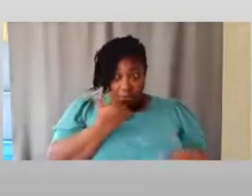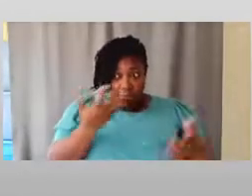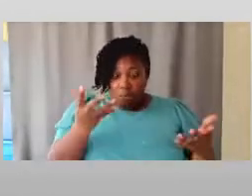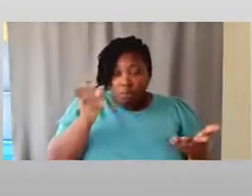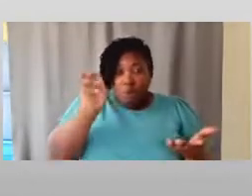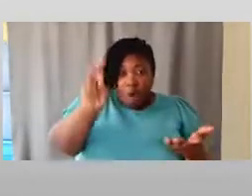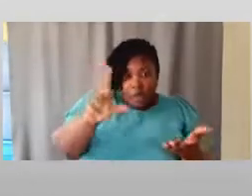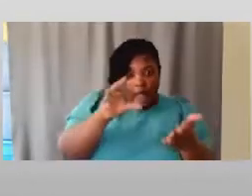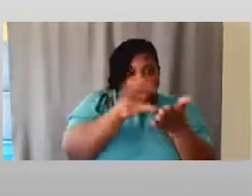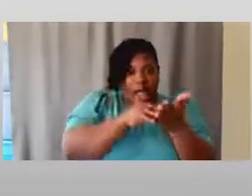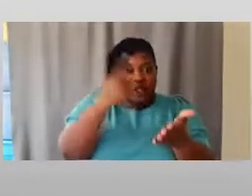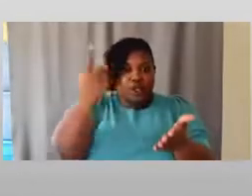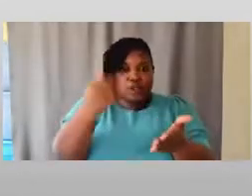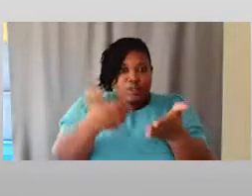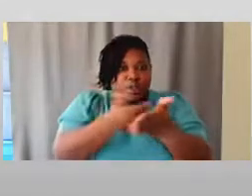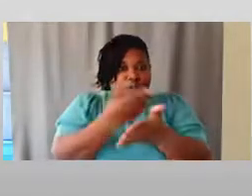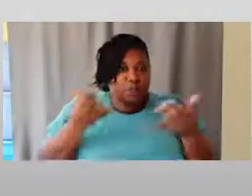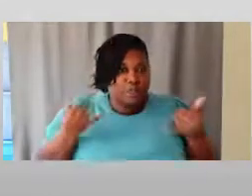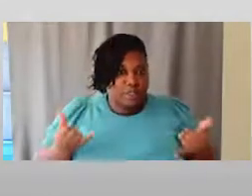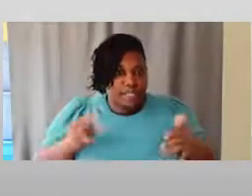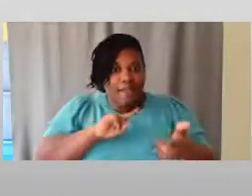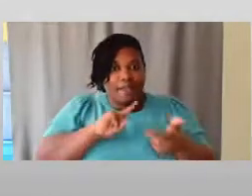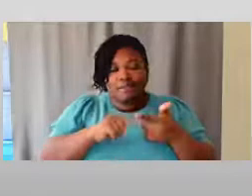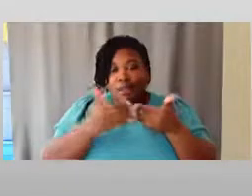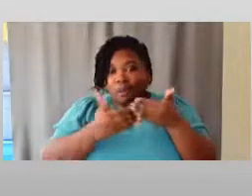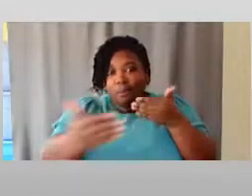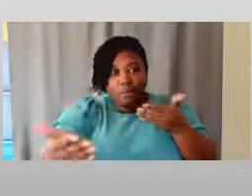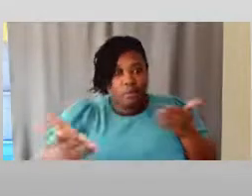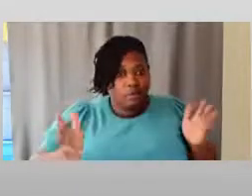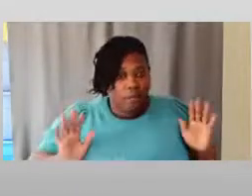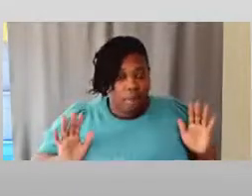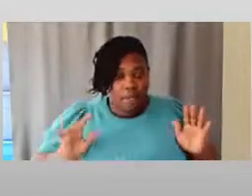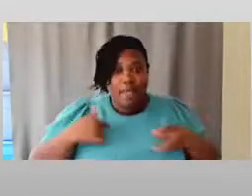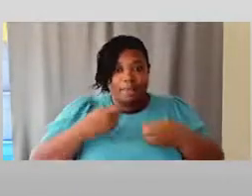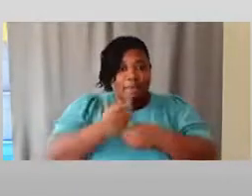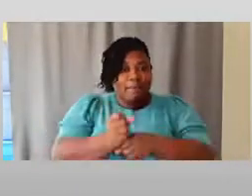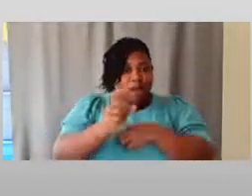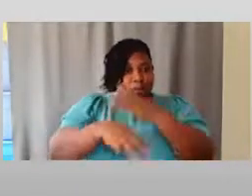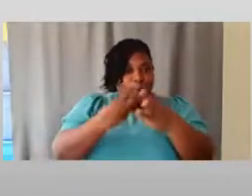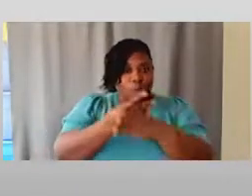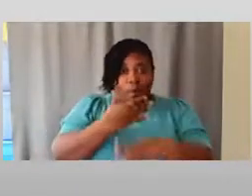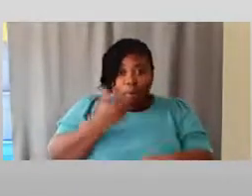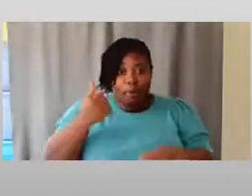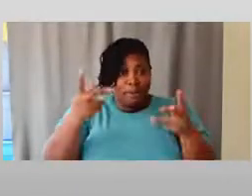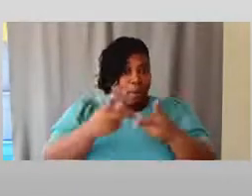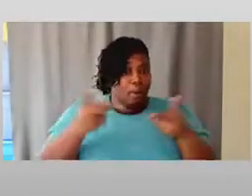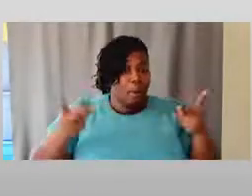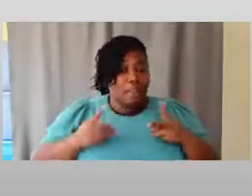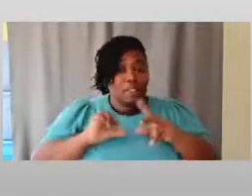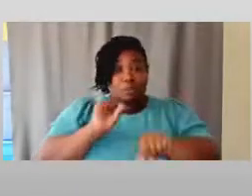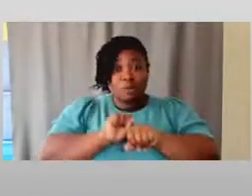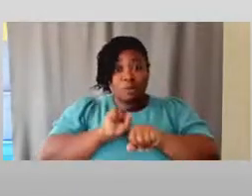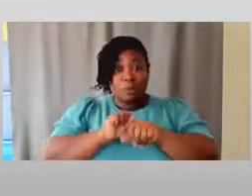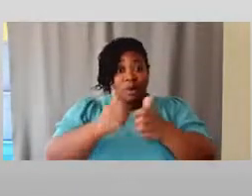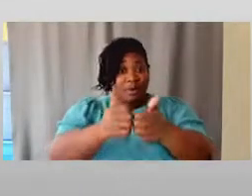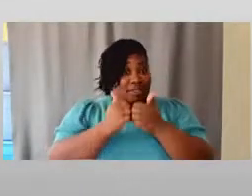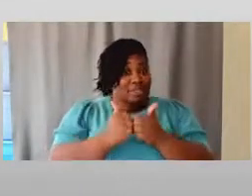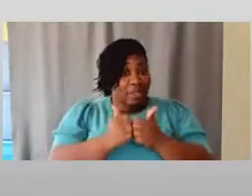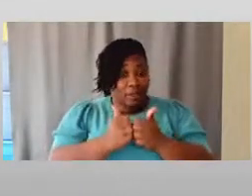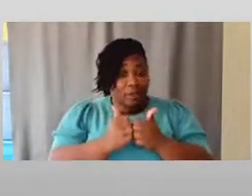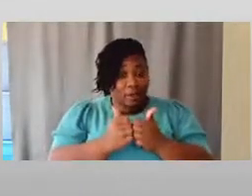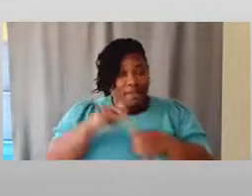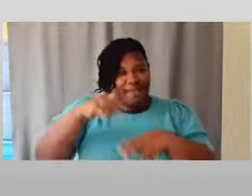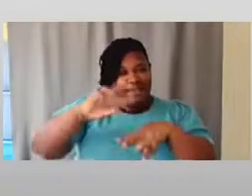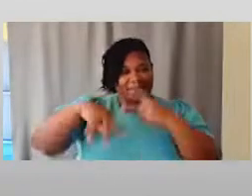okay, I learned something new today and we move on and we make the world a better place and we work together in these